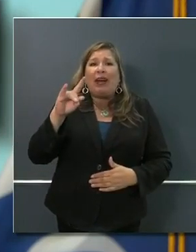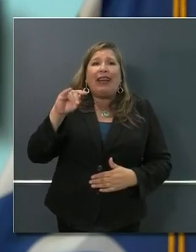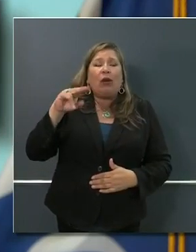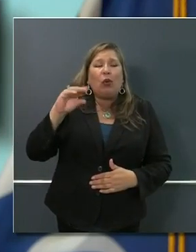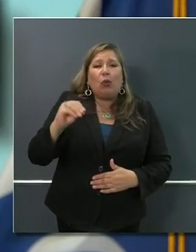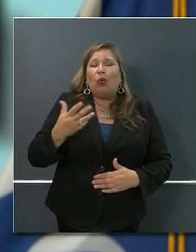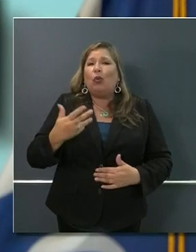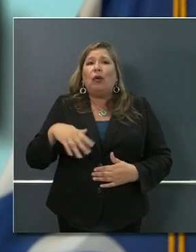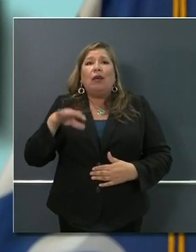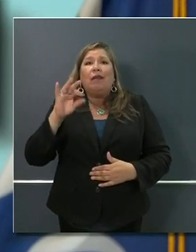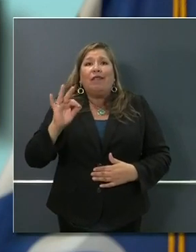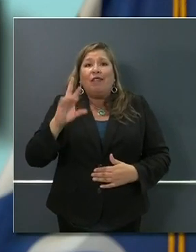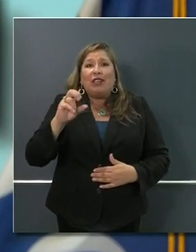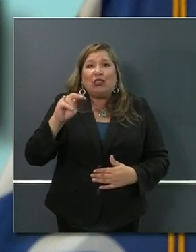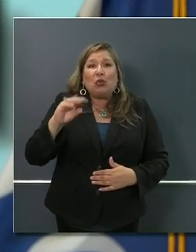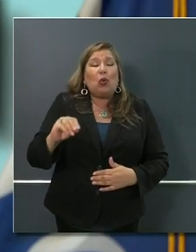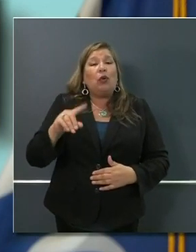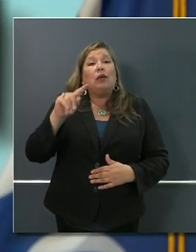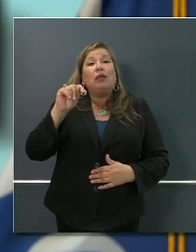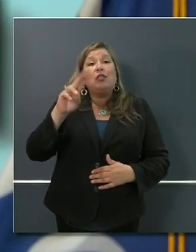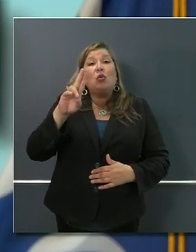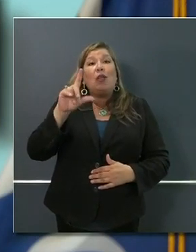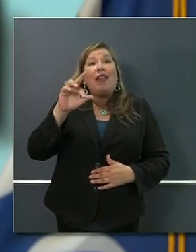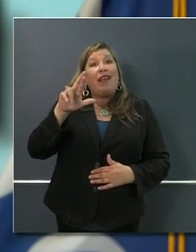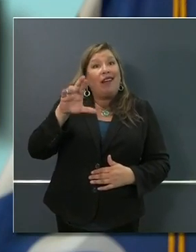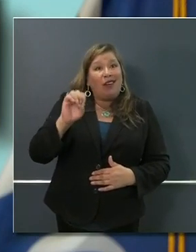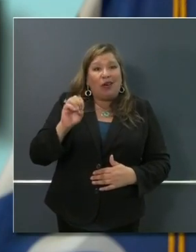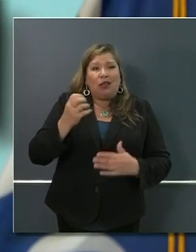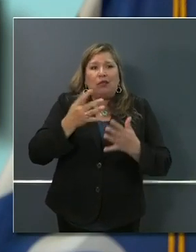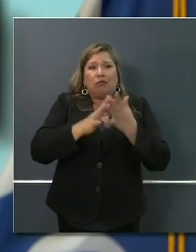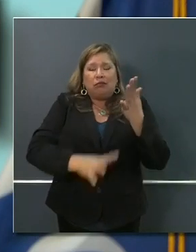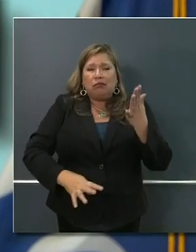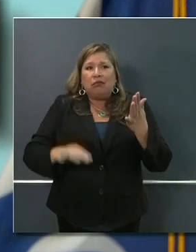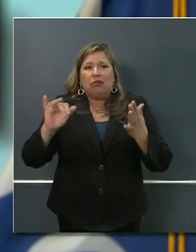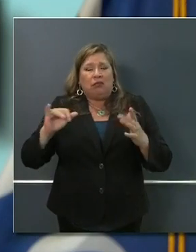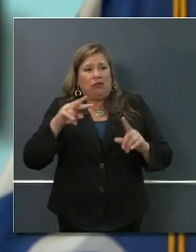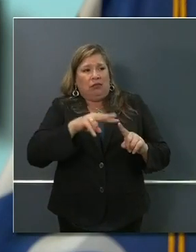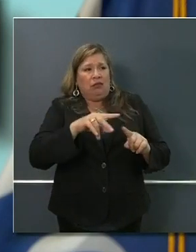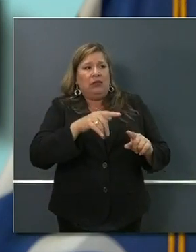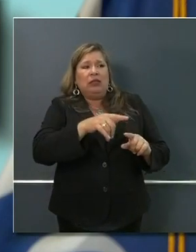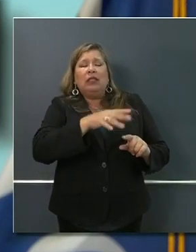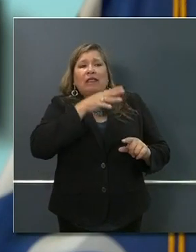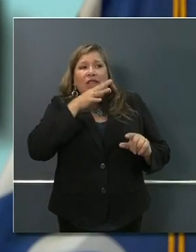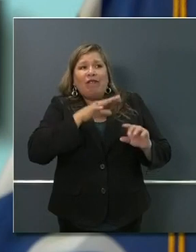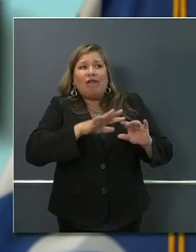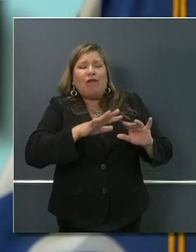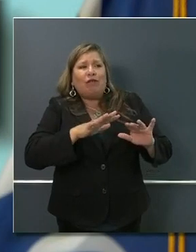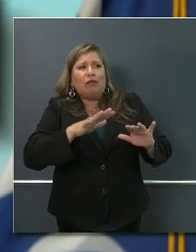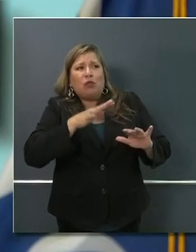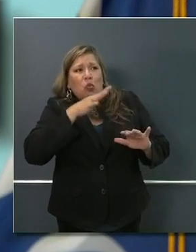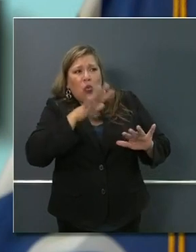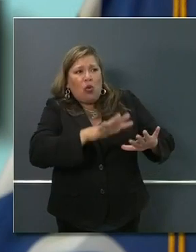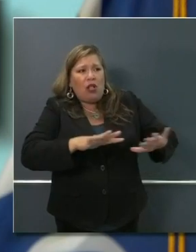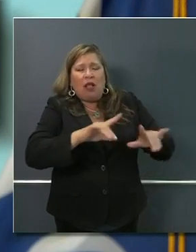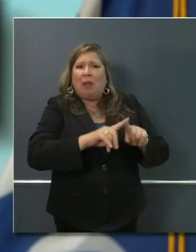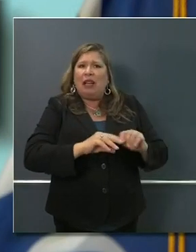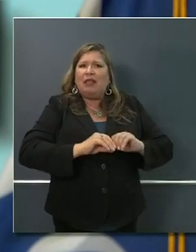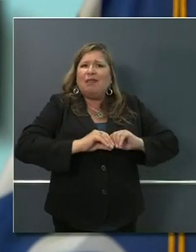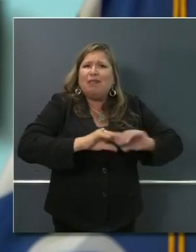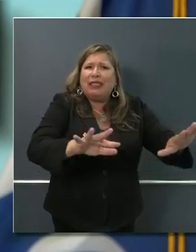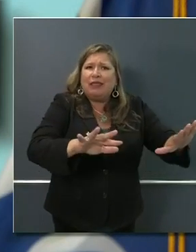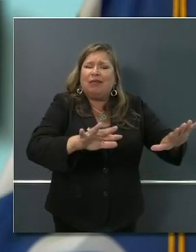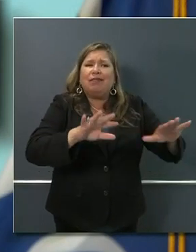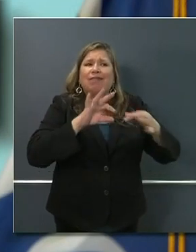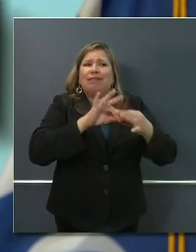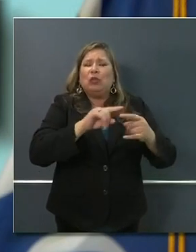certainly in that category, have had some higher prevalence of spread and challenges, particularly concentrated around skilled nursing